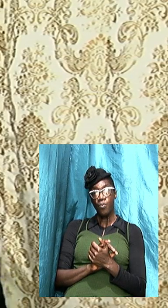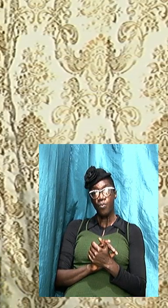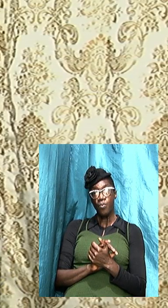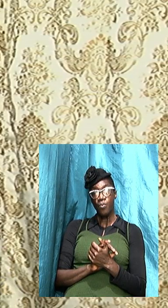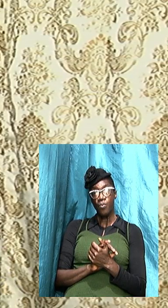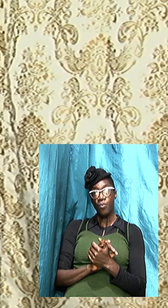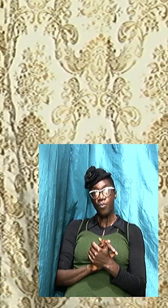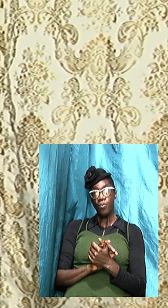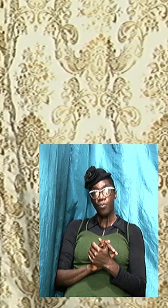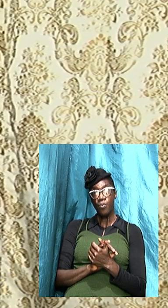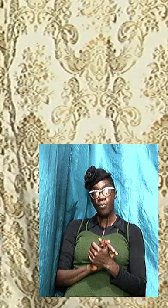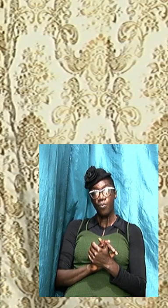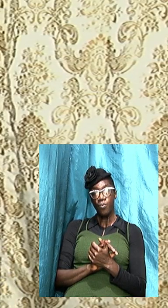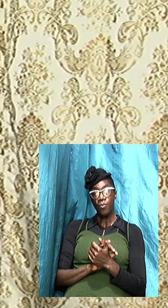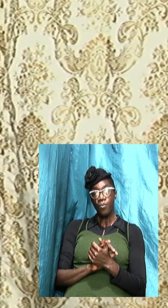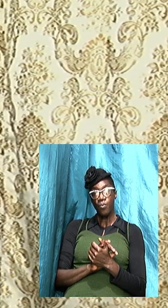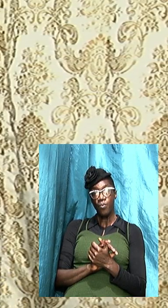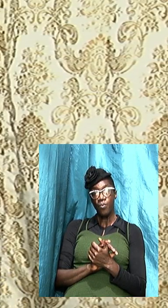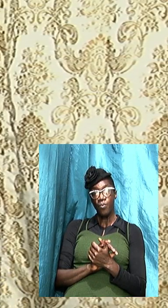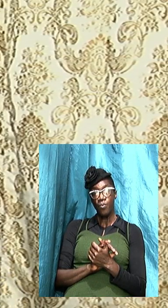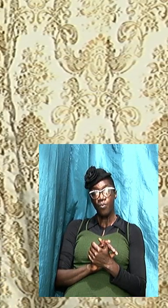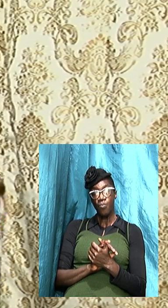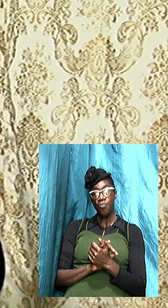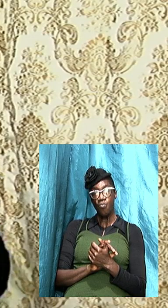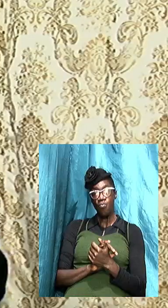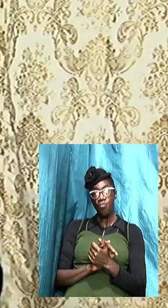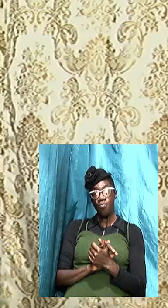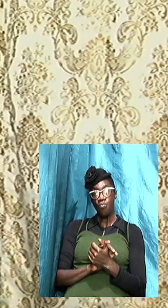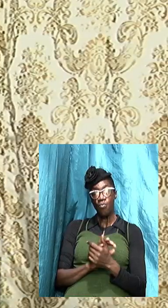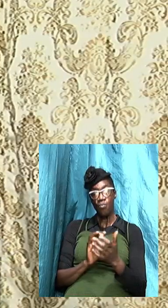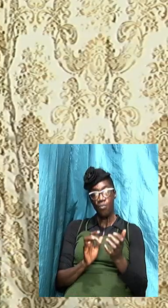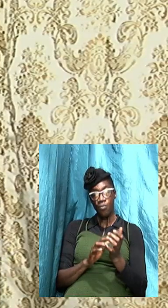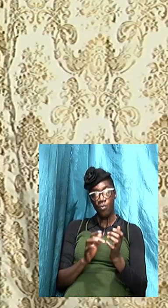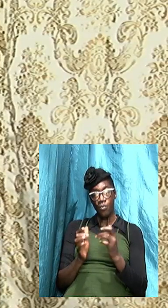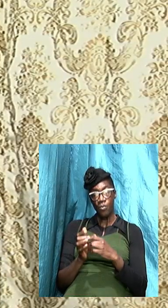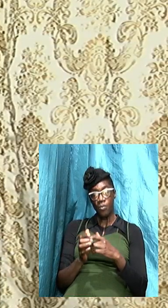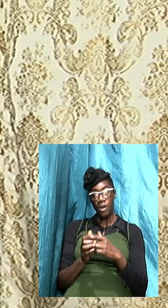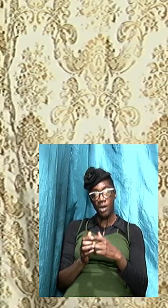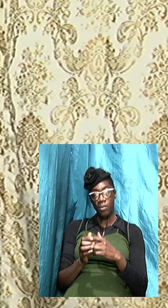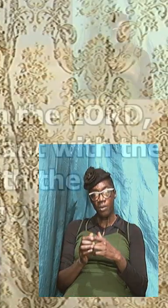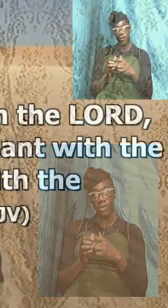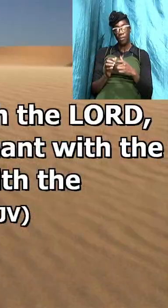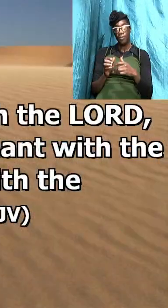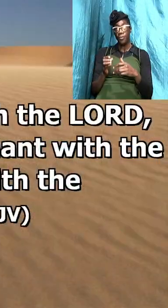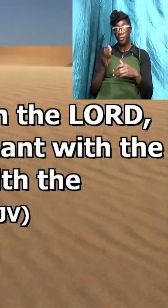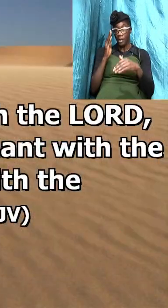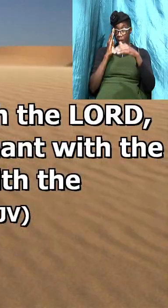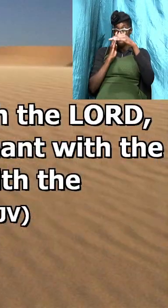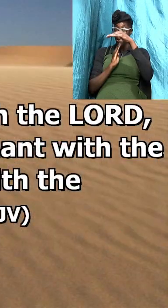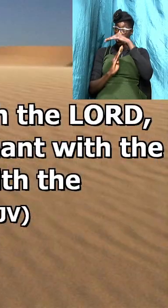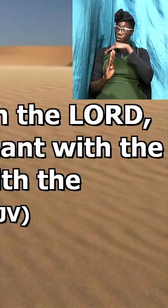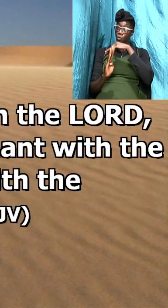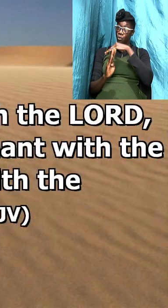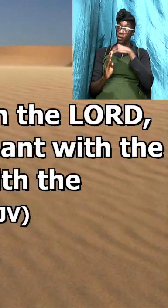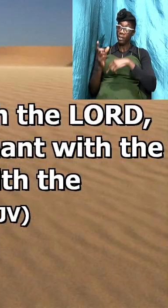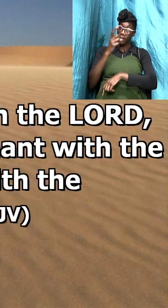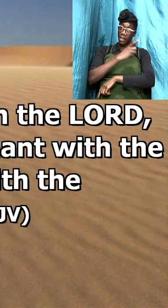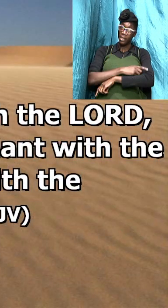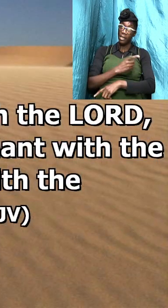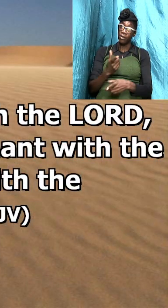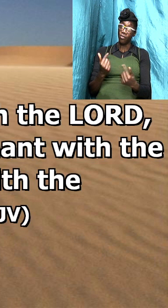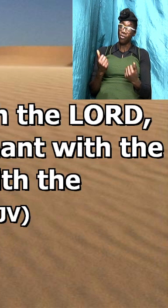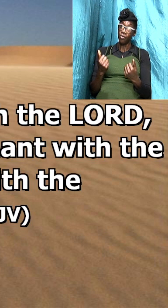pay close attention to this one saint the Bible in Jeremiah says behold the days